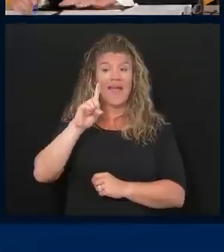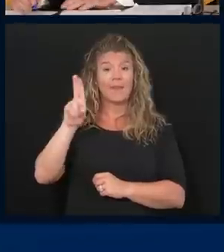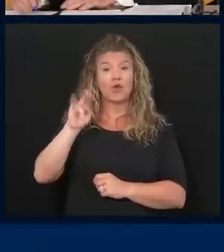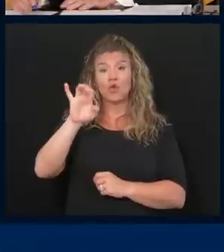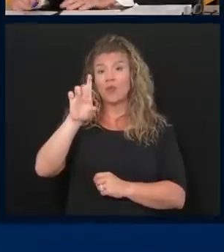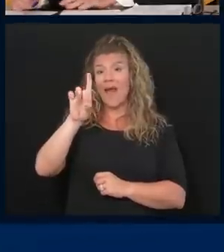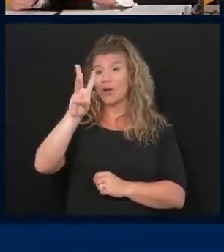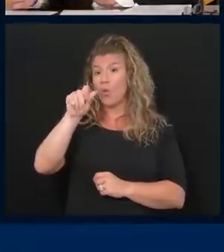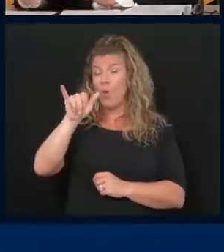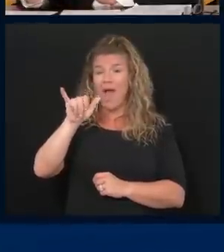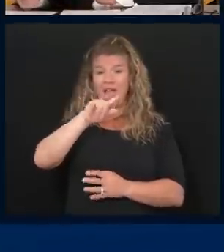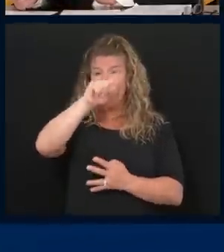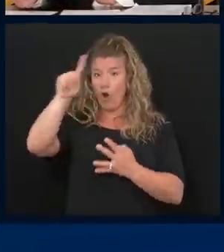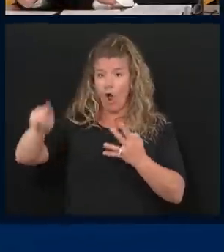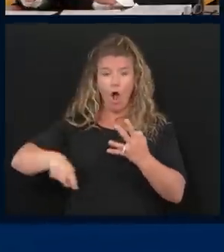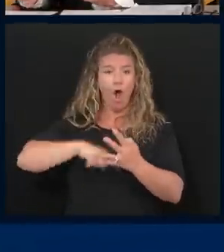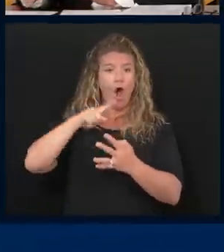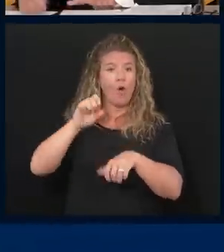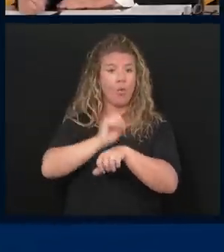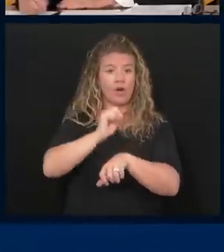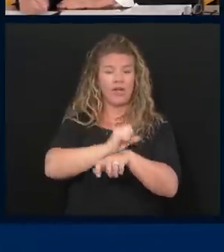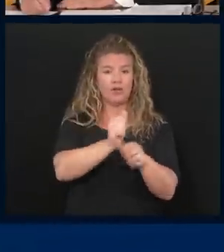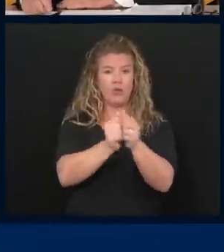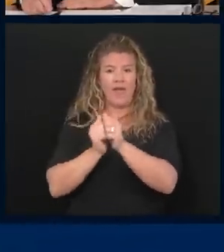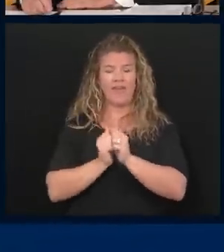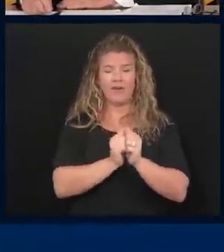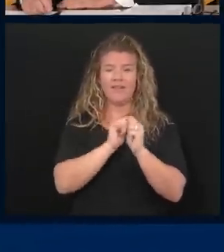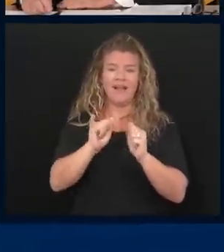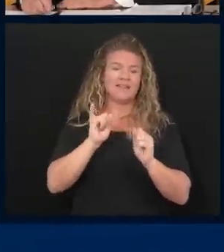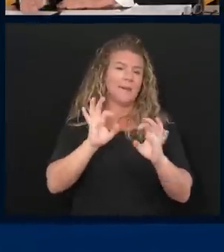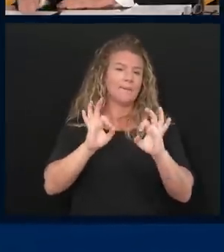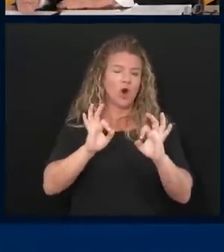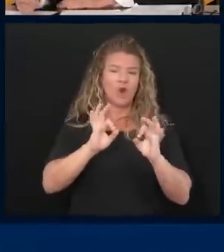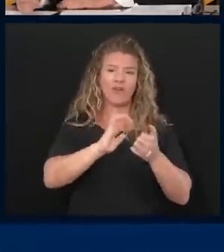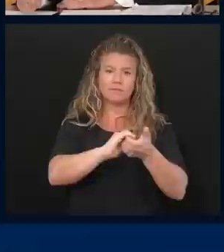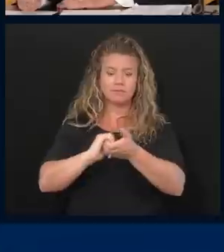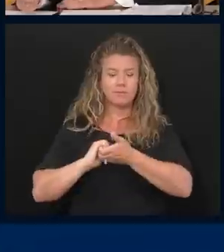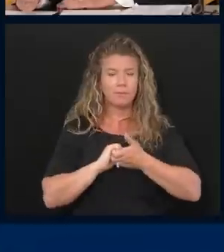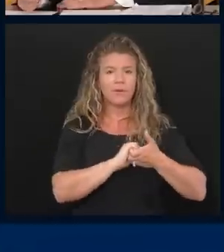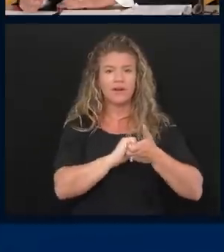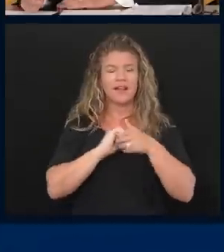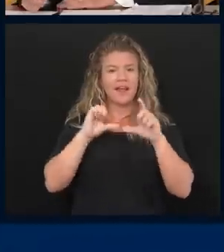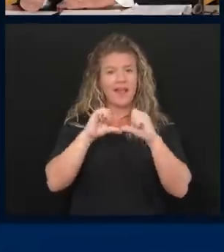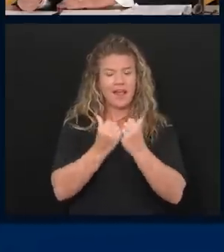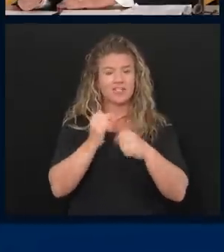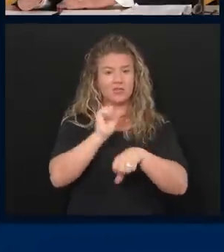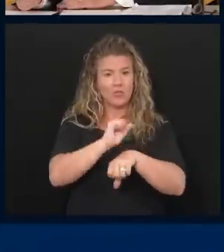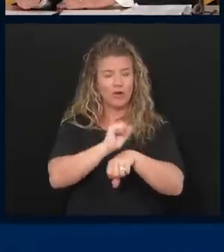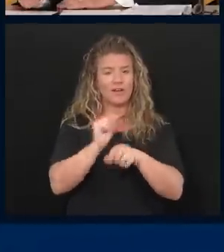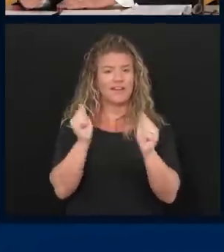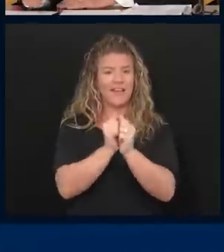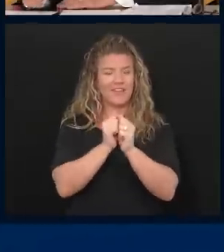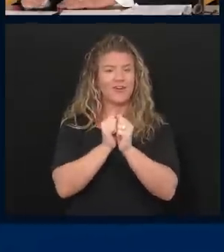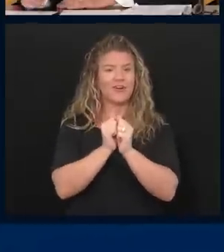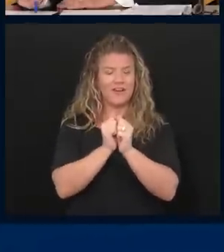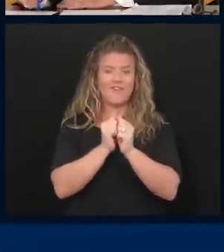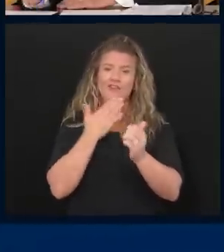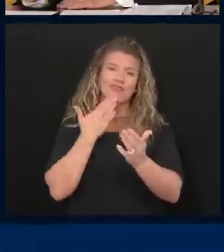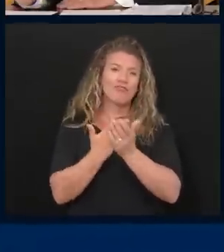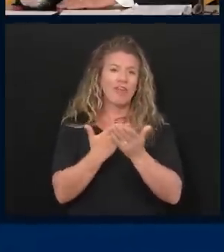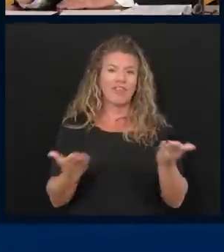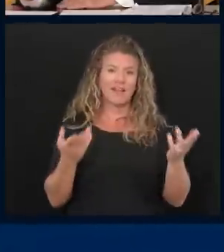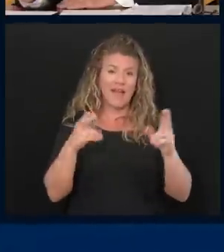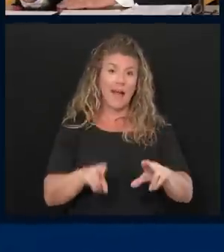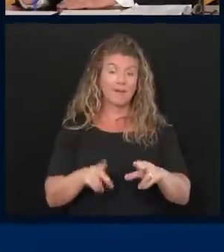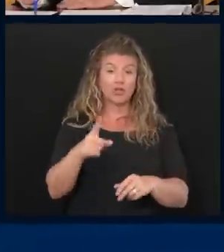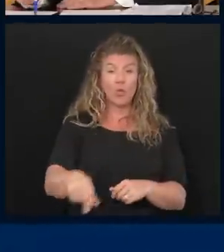Way are all going together. It's a perfect example of how agencies working together to make real goodness happen and everything. And